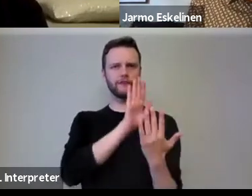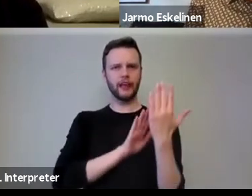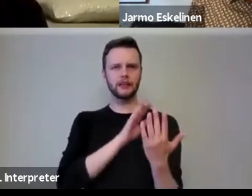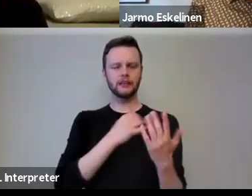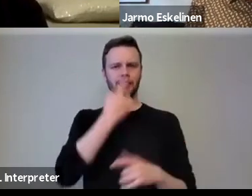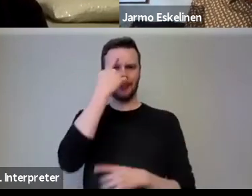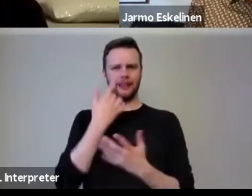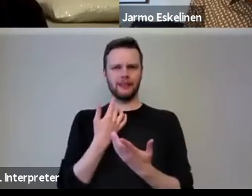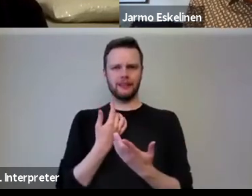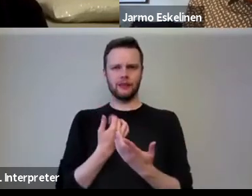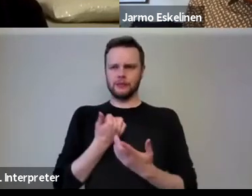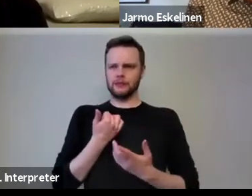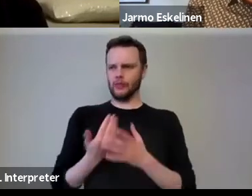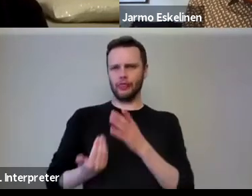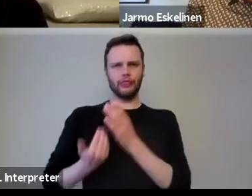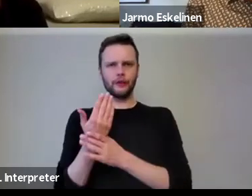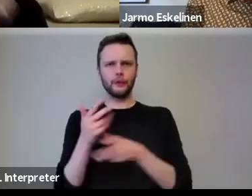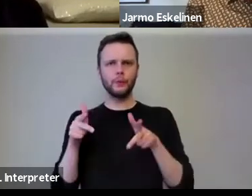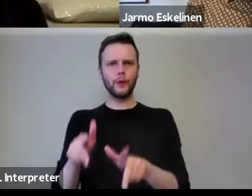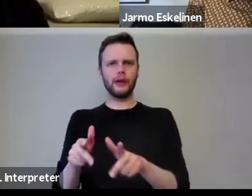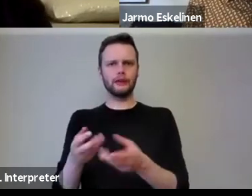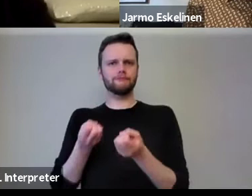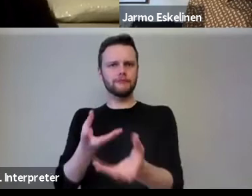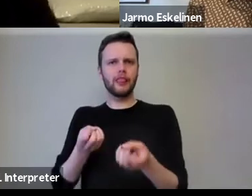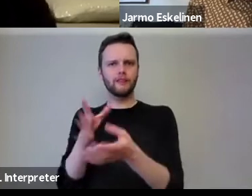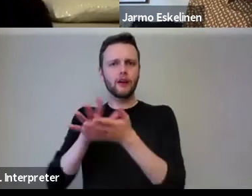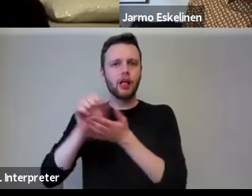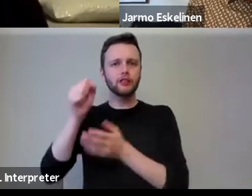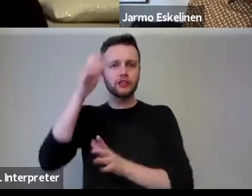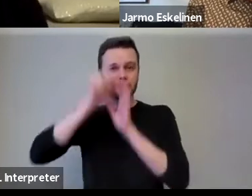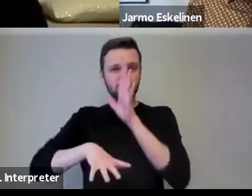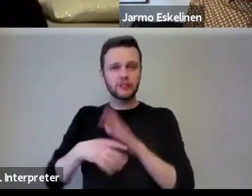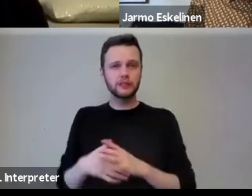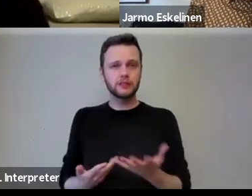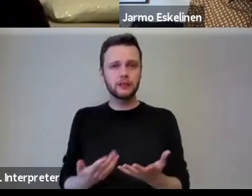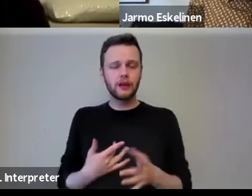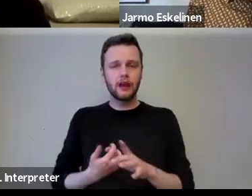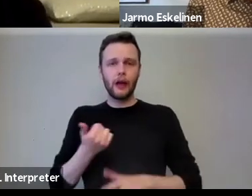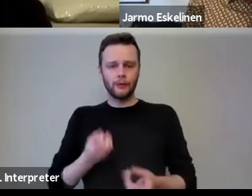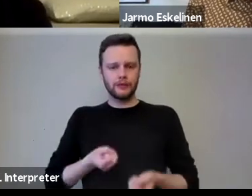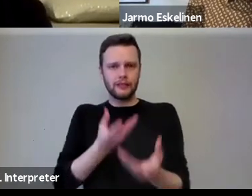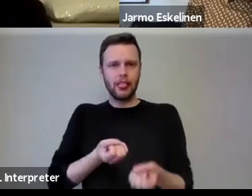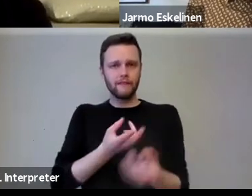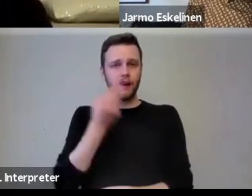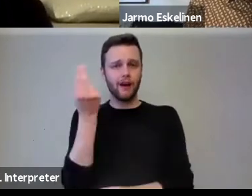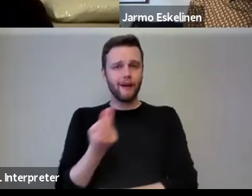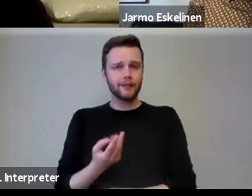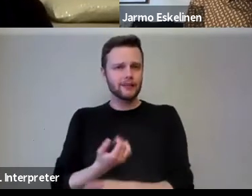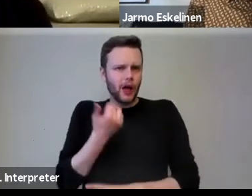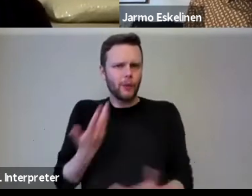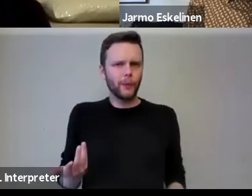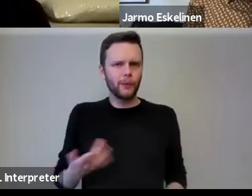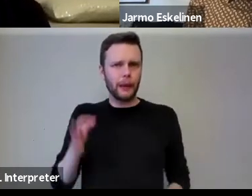the, uh, what, what, what's the new way to deliver, uh, cultural experiences? What's the new way to deliver arts, uh, especially